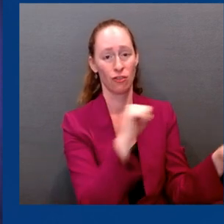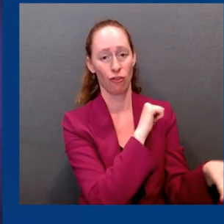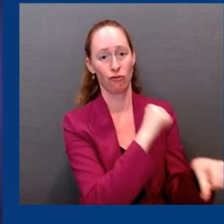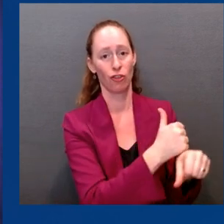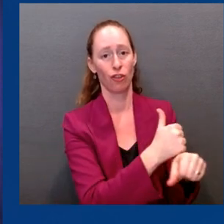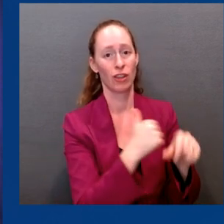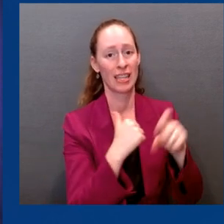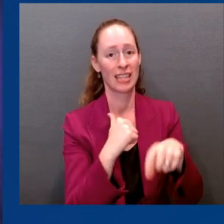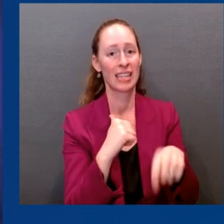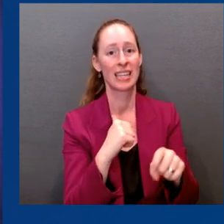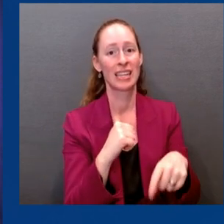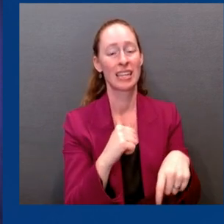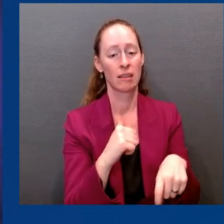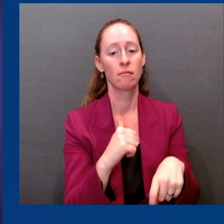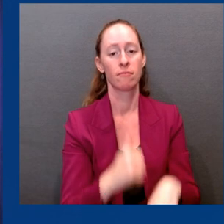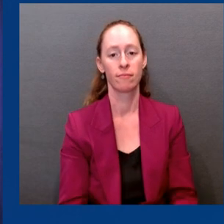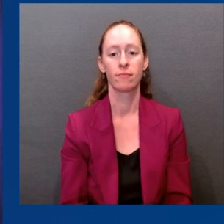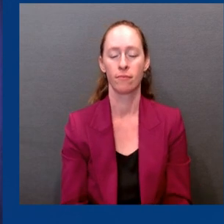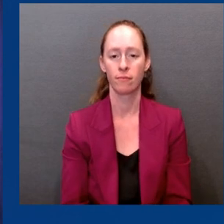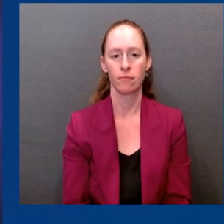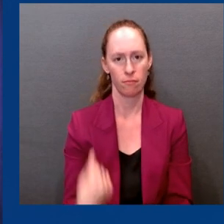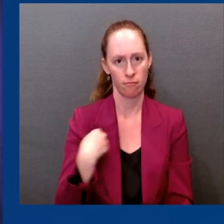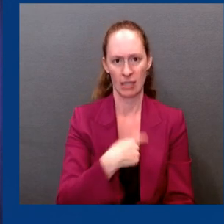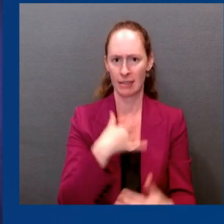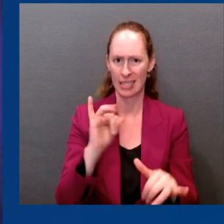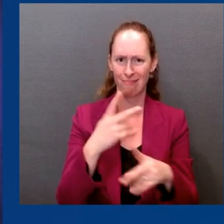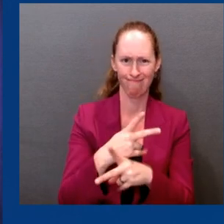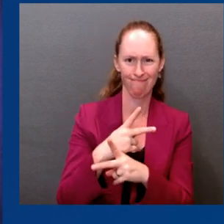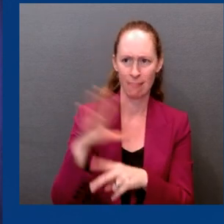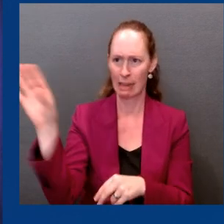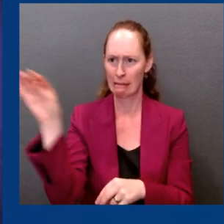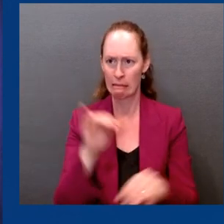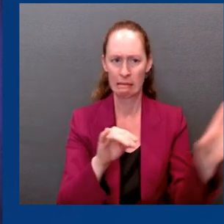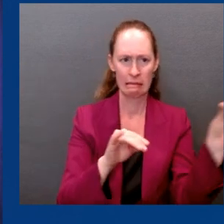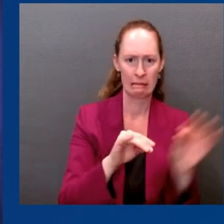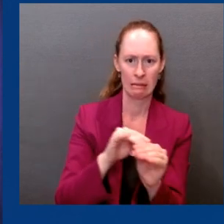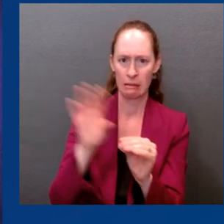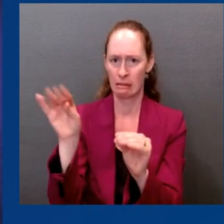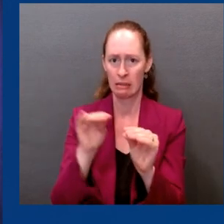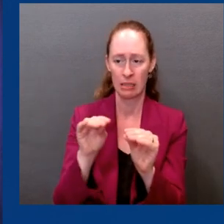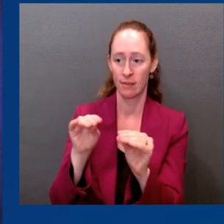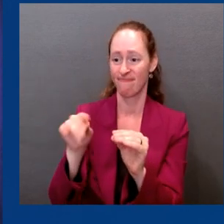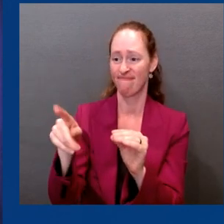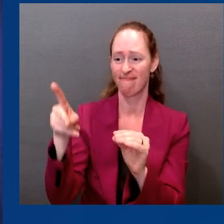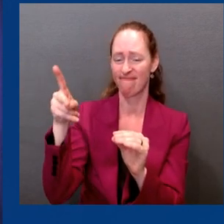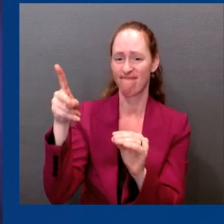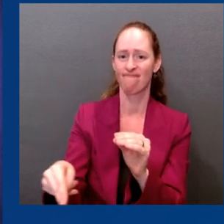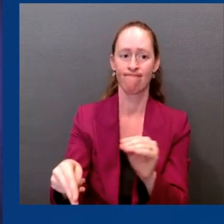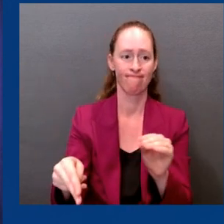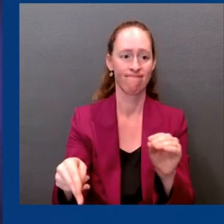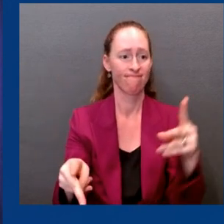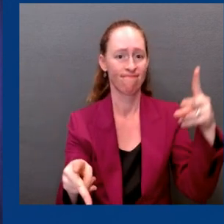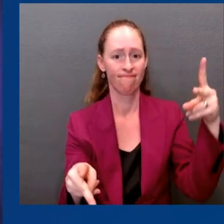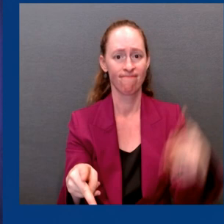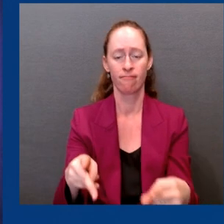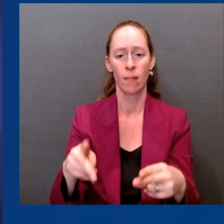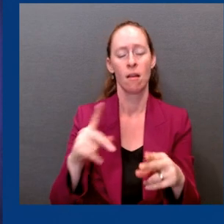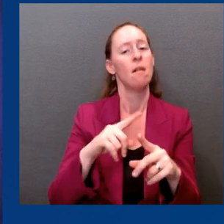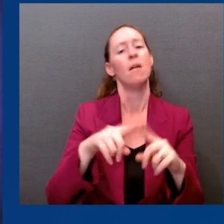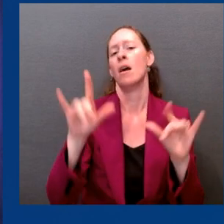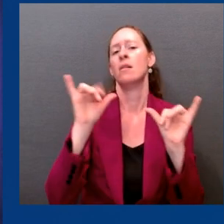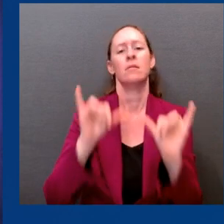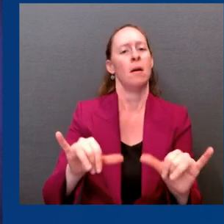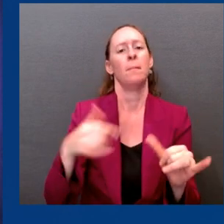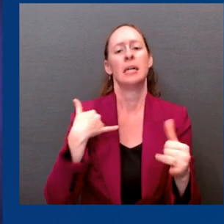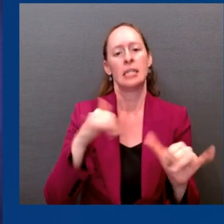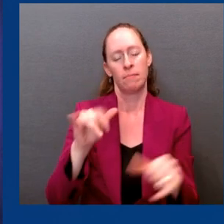impossibly difficult decisions. But our commitment is to absolutely make sure that vaccines and treatments are widely available, easily accessible,